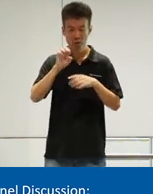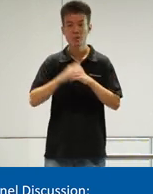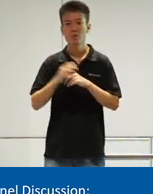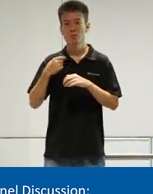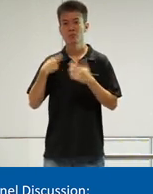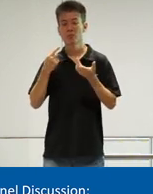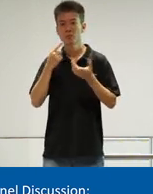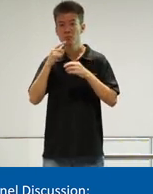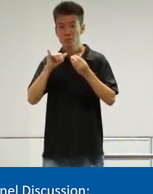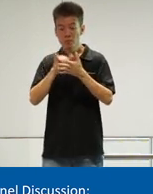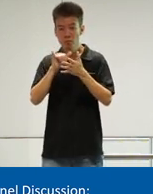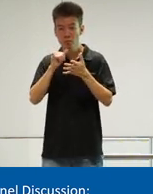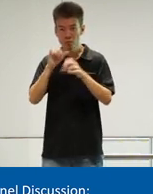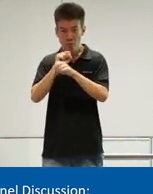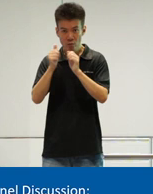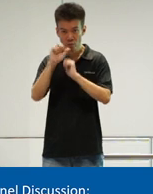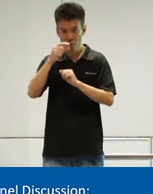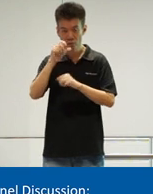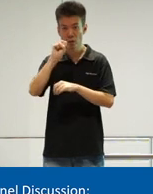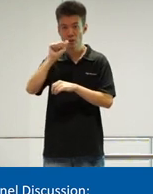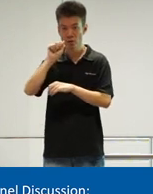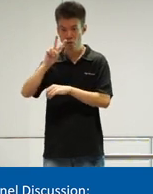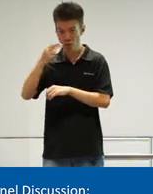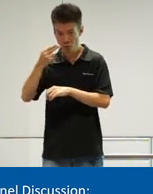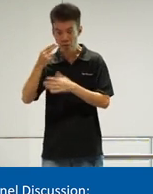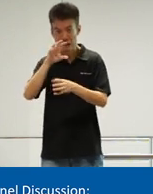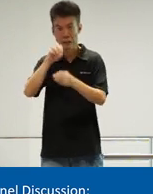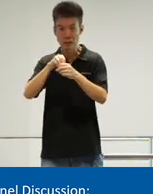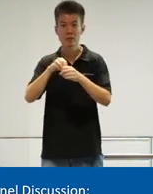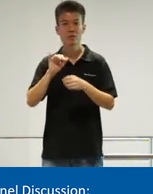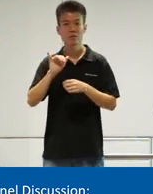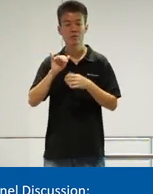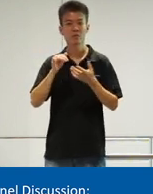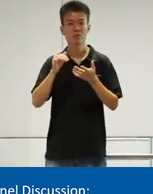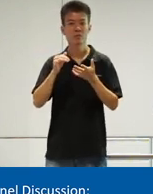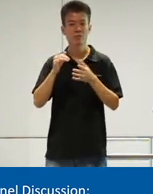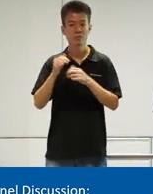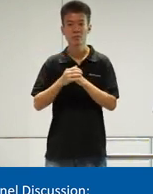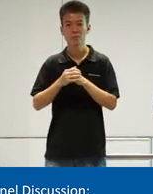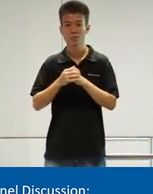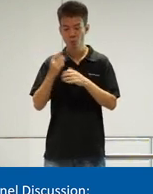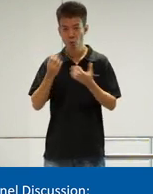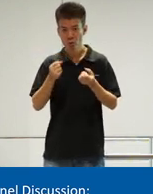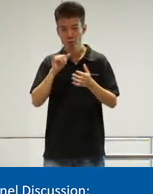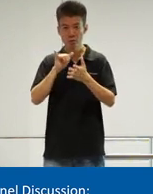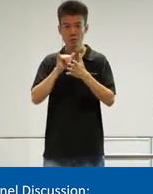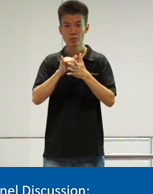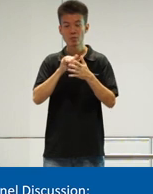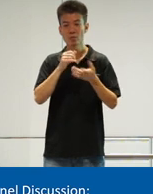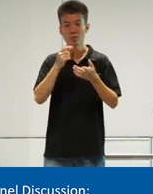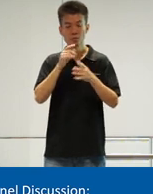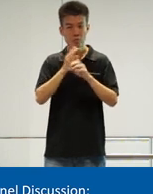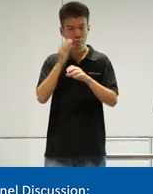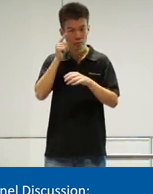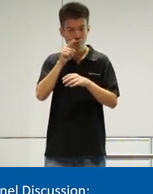we collaborated with SG Enable, SAVH, and I'd like to thank SBST2, who runs services 139 and 141.